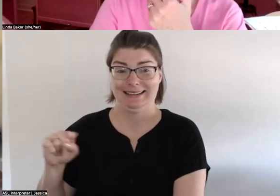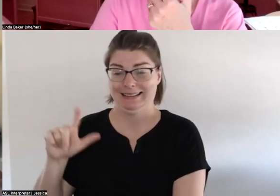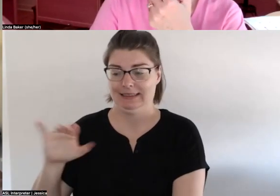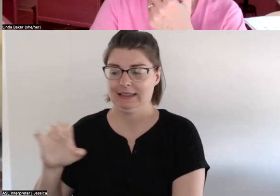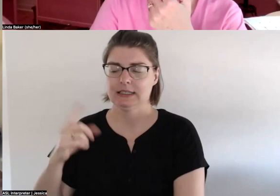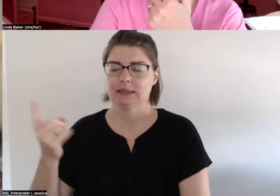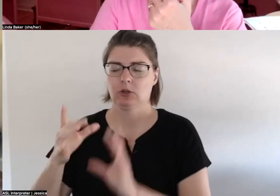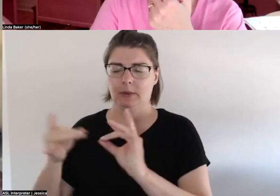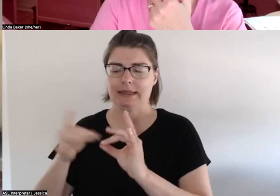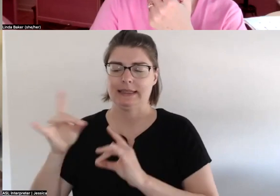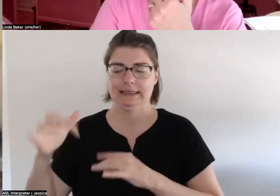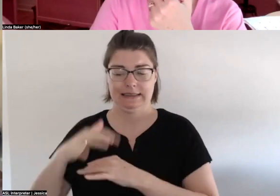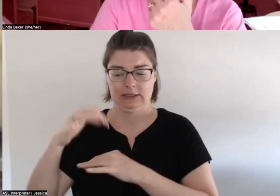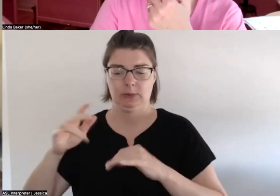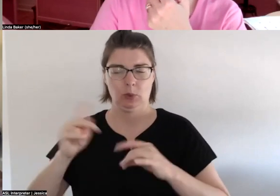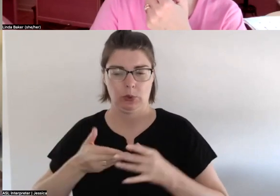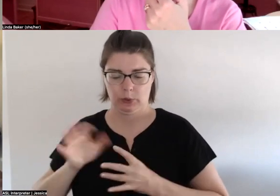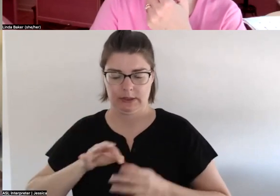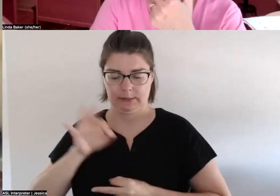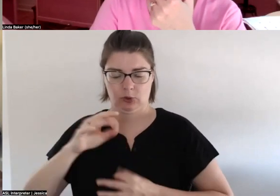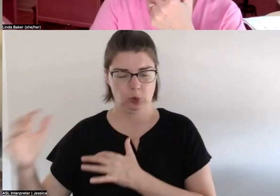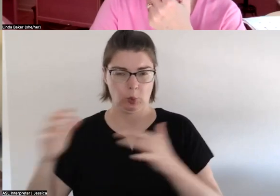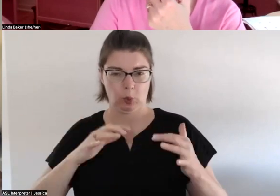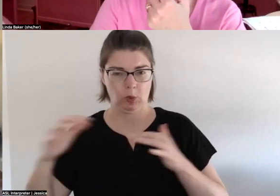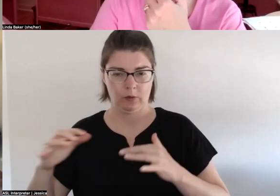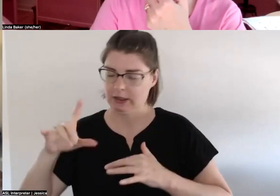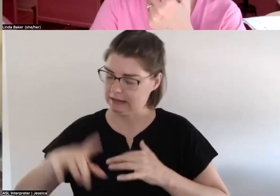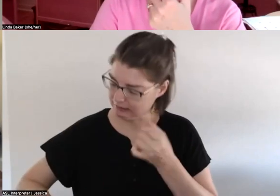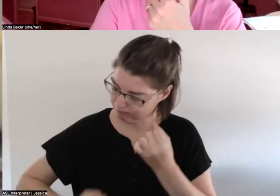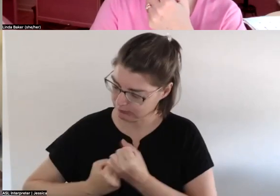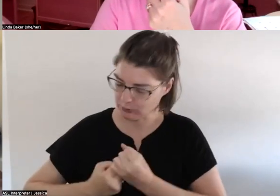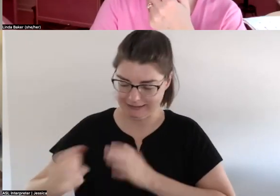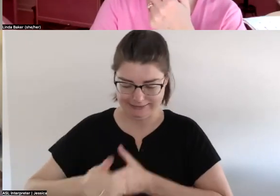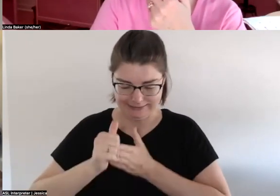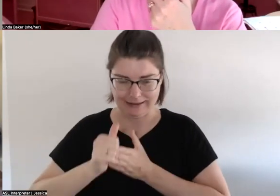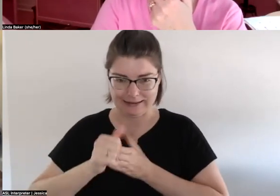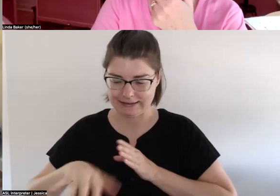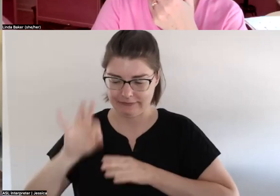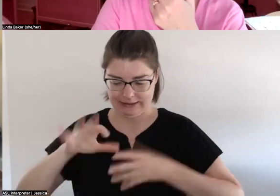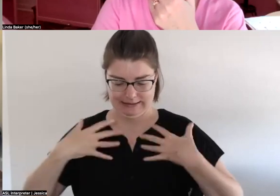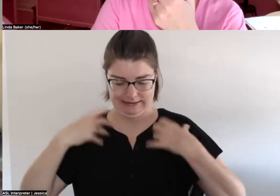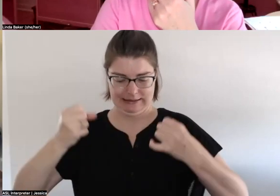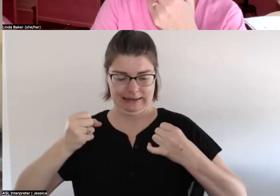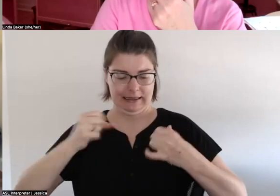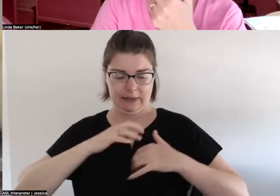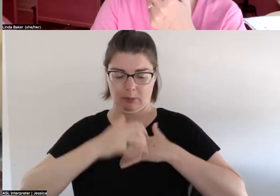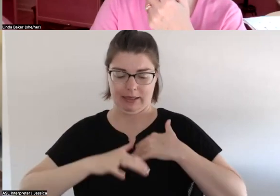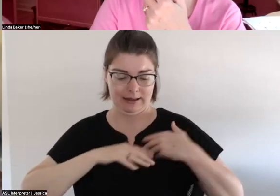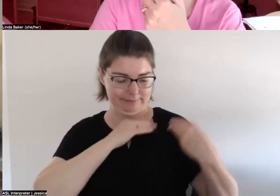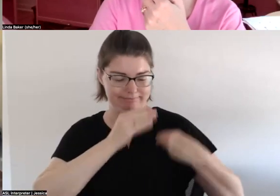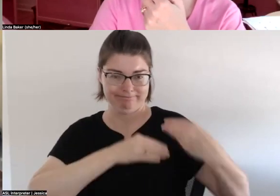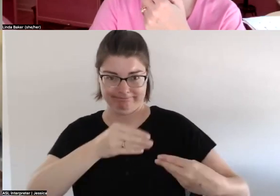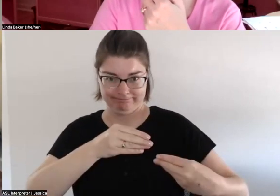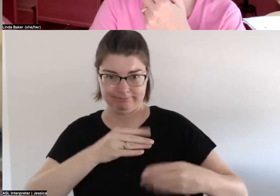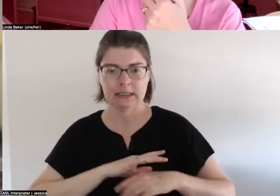spiritual warfare at this time they're needing the utmost support and guidance to walk towards healing their bloodline and so how